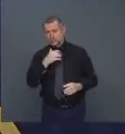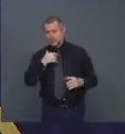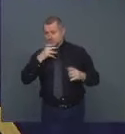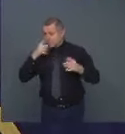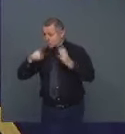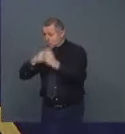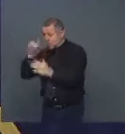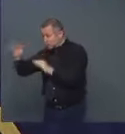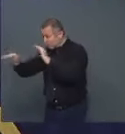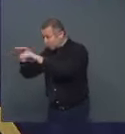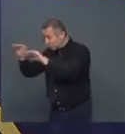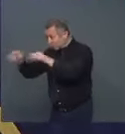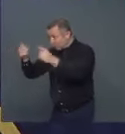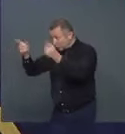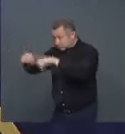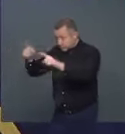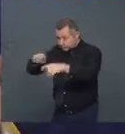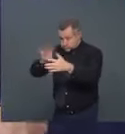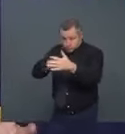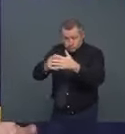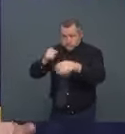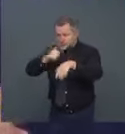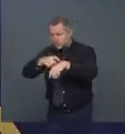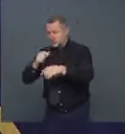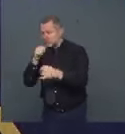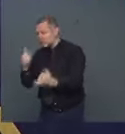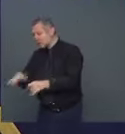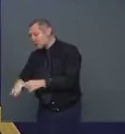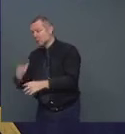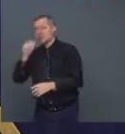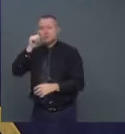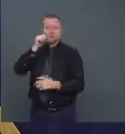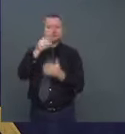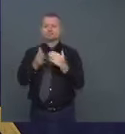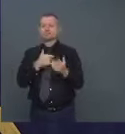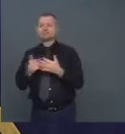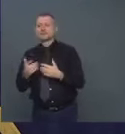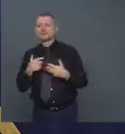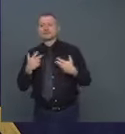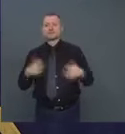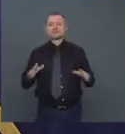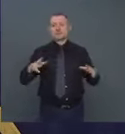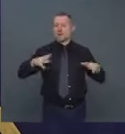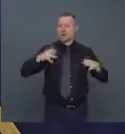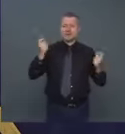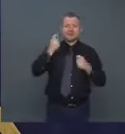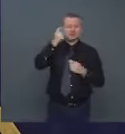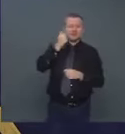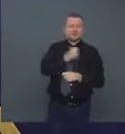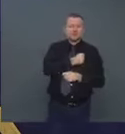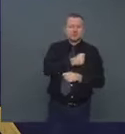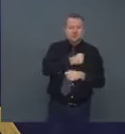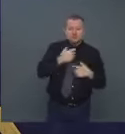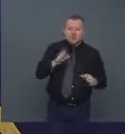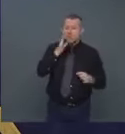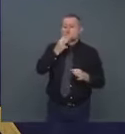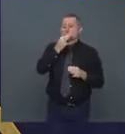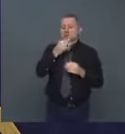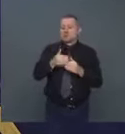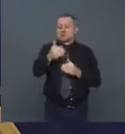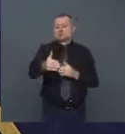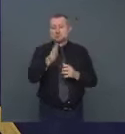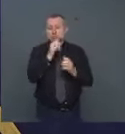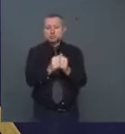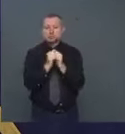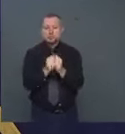afternoon or tomorrow. But it's a, it's a big community. We're just coming off the holiday, starting another holiday. So as soon as they can get the full community,